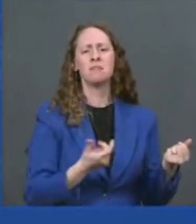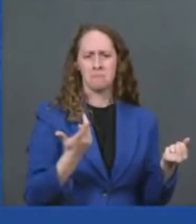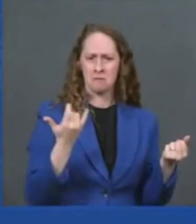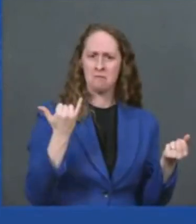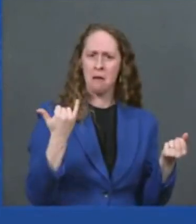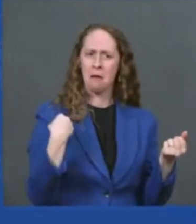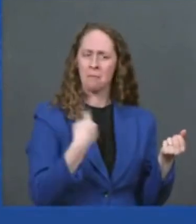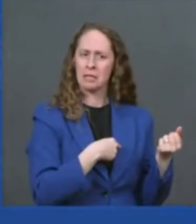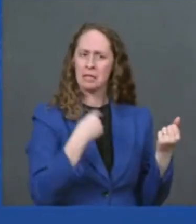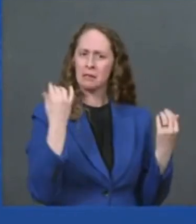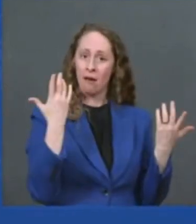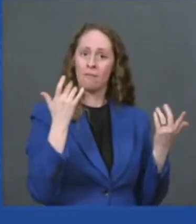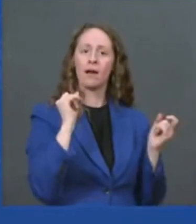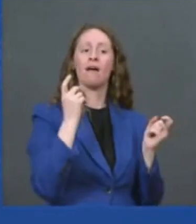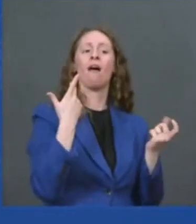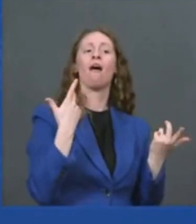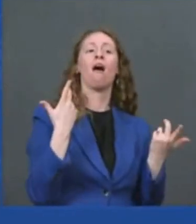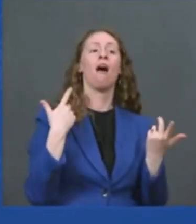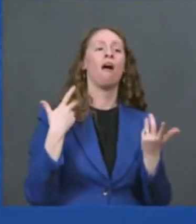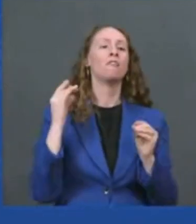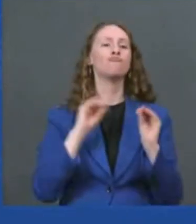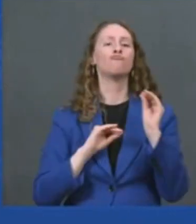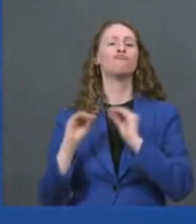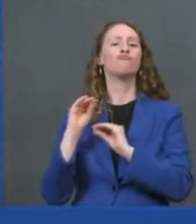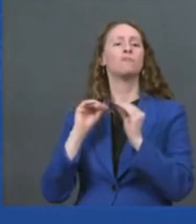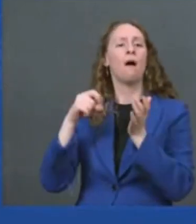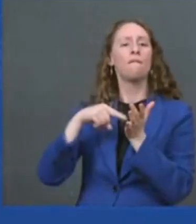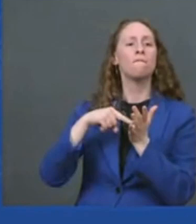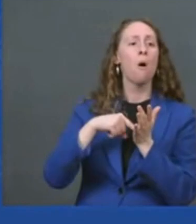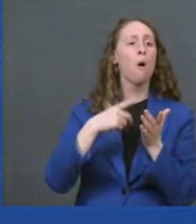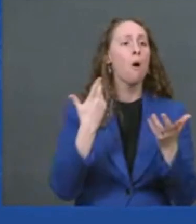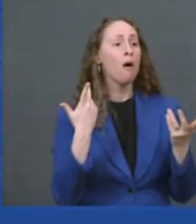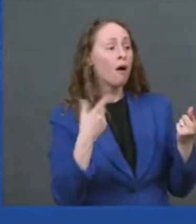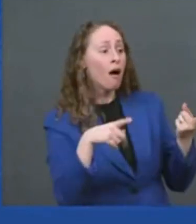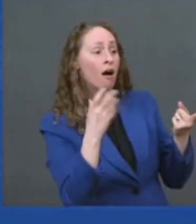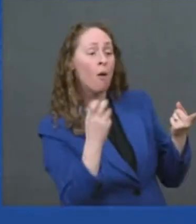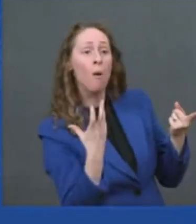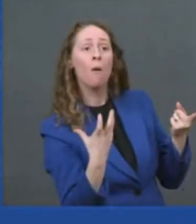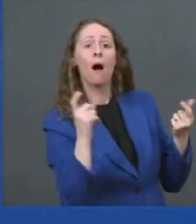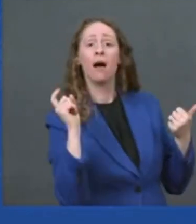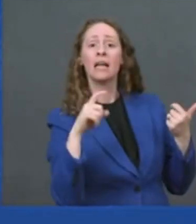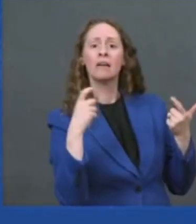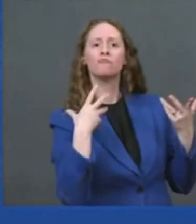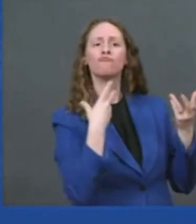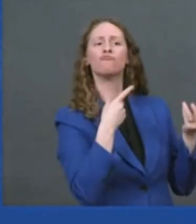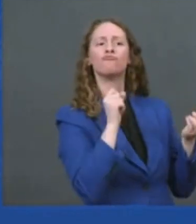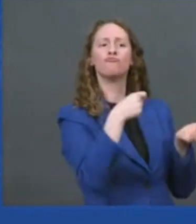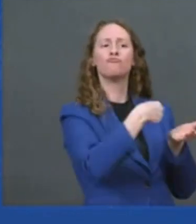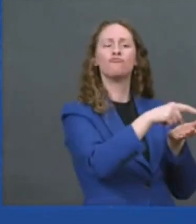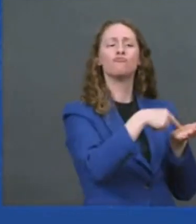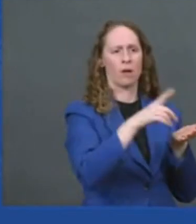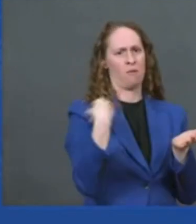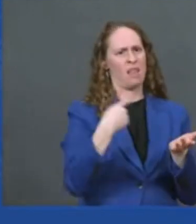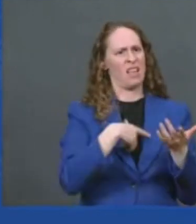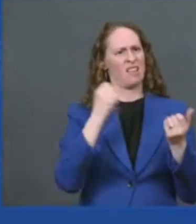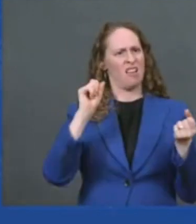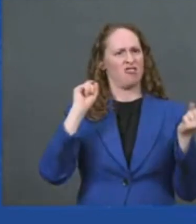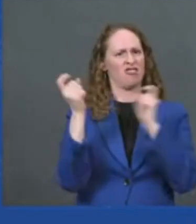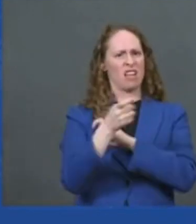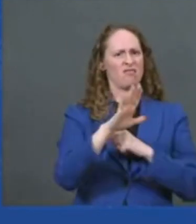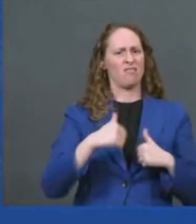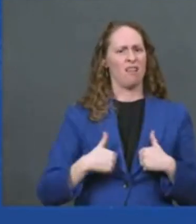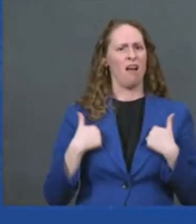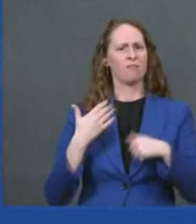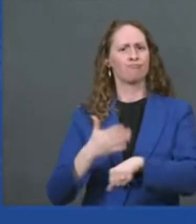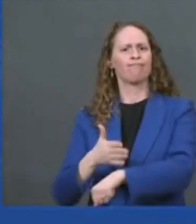tackle climate the climate crisis here's here's the key point announcements like this don't happen by accident they require